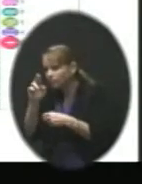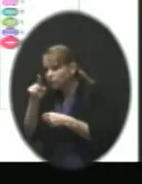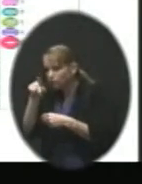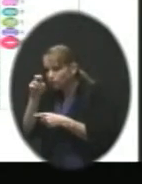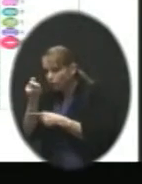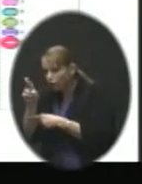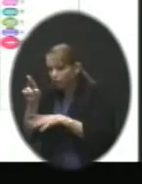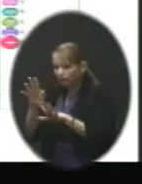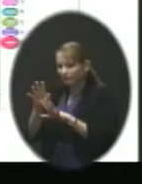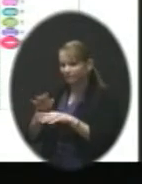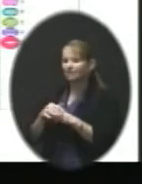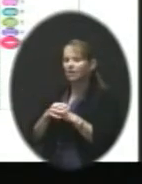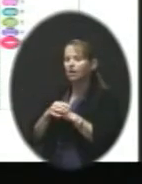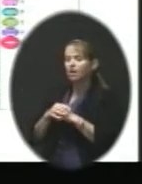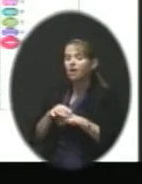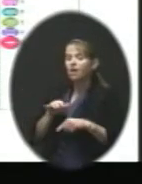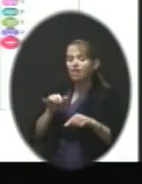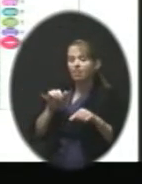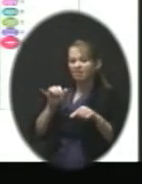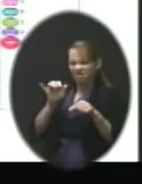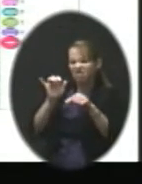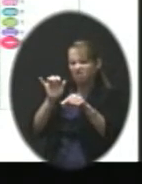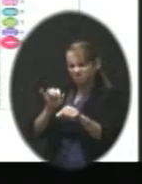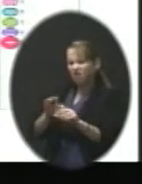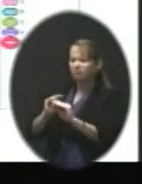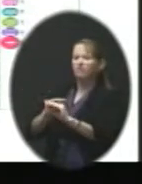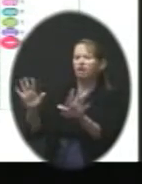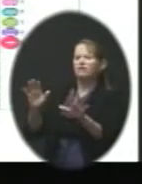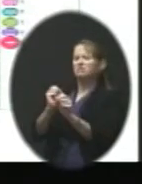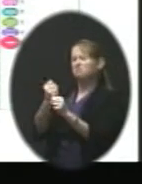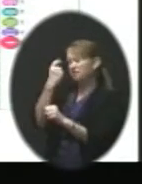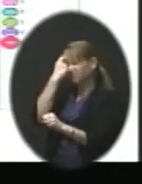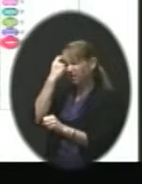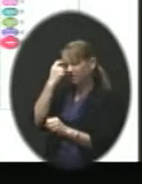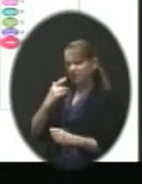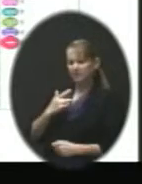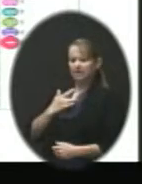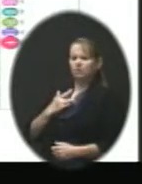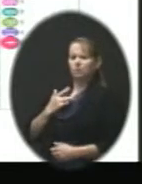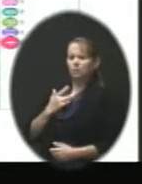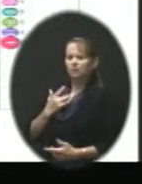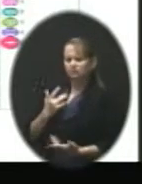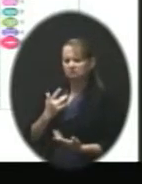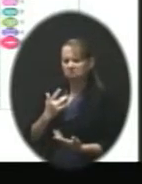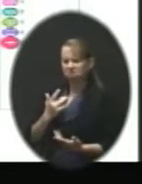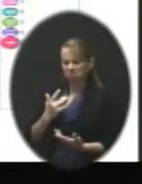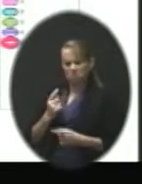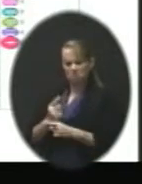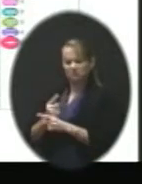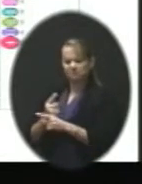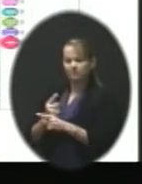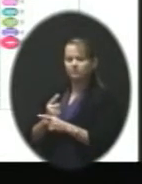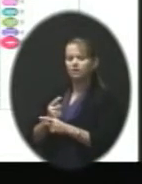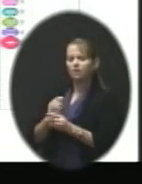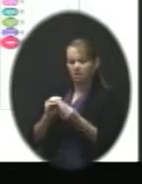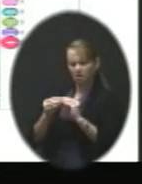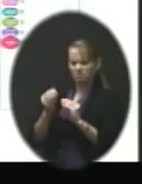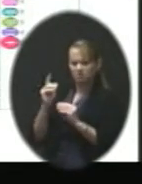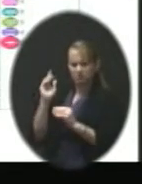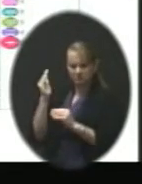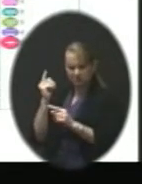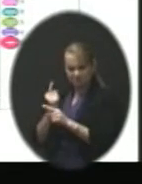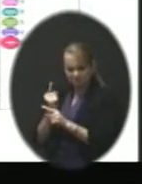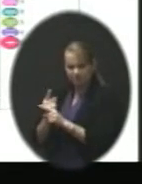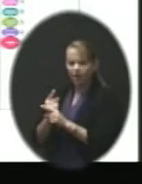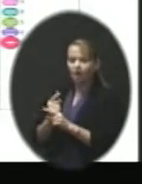That was obvious to them. That made sense. That was intuitive and the numbers spoke to them on that. And then as the areas get lighter,